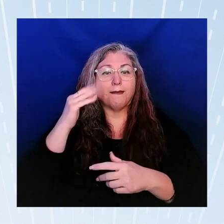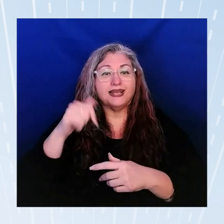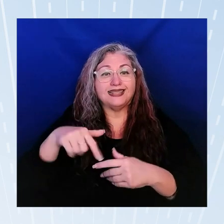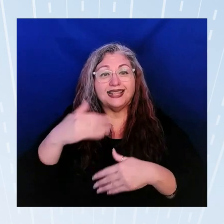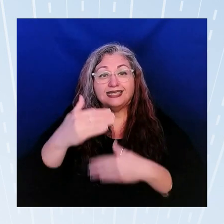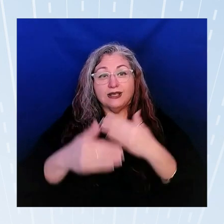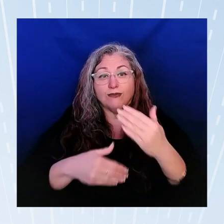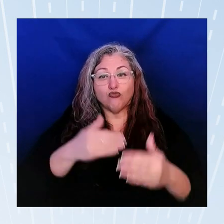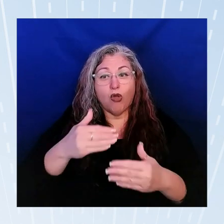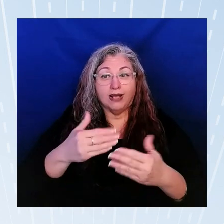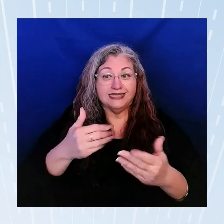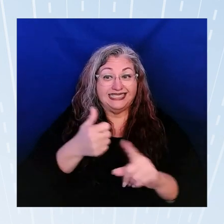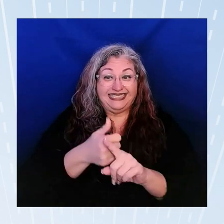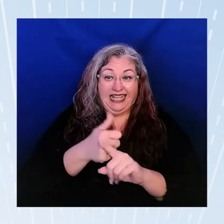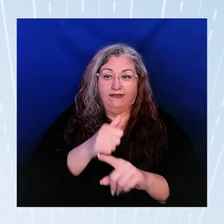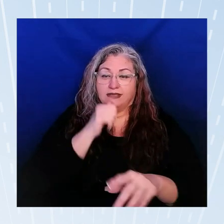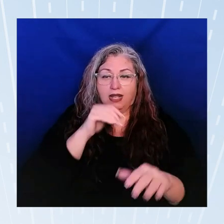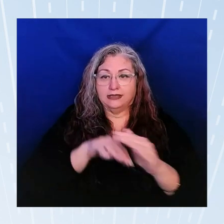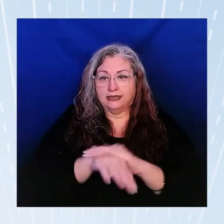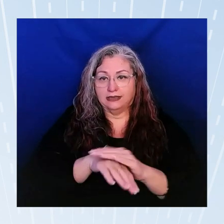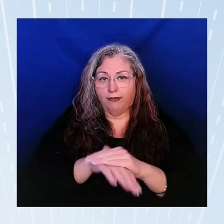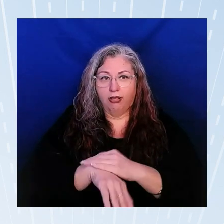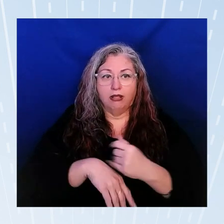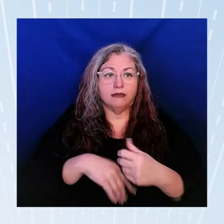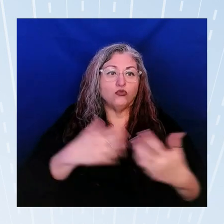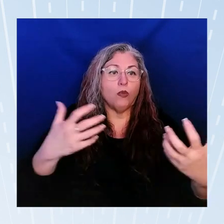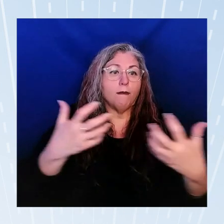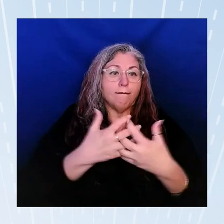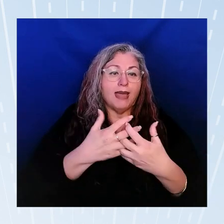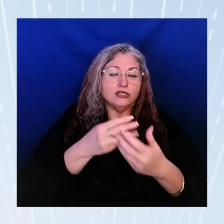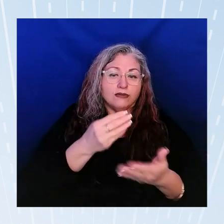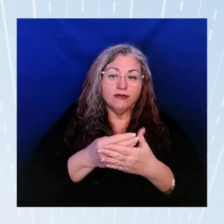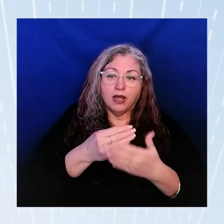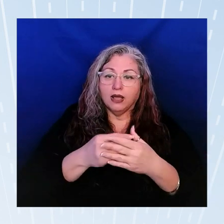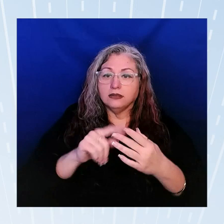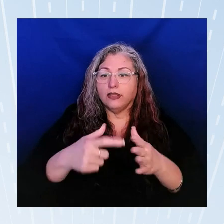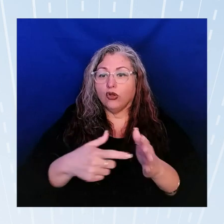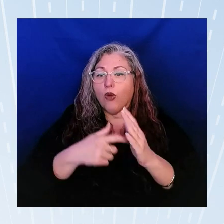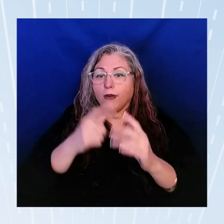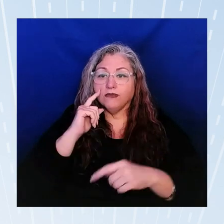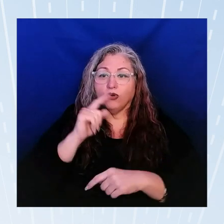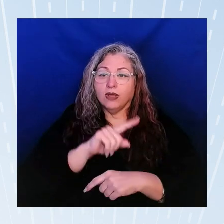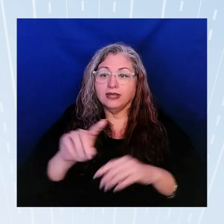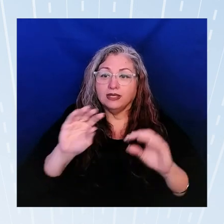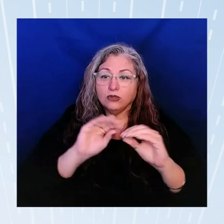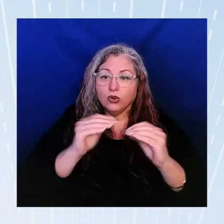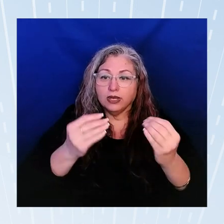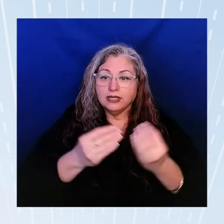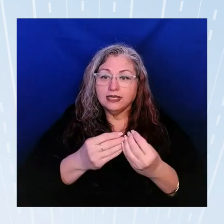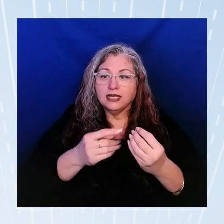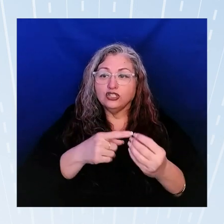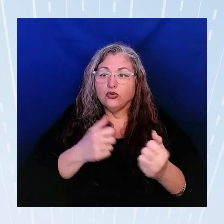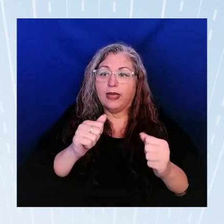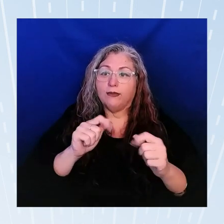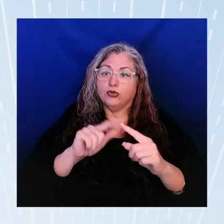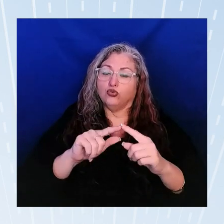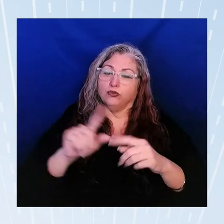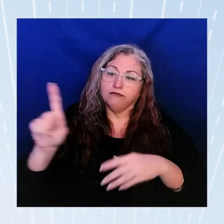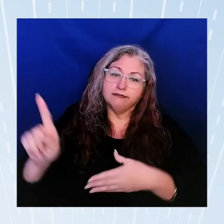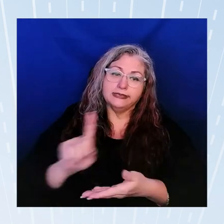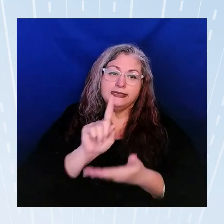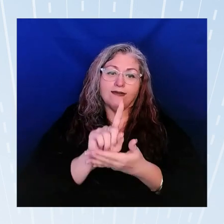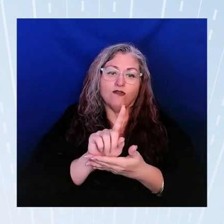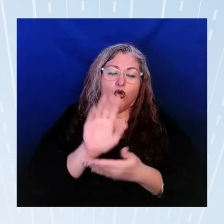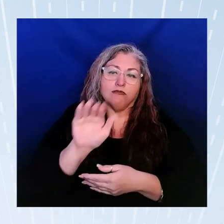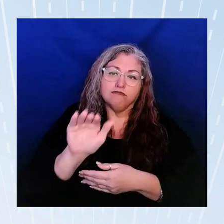inaccessible right? Match funds, the requirements for these organizations to step forward to access these funds